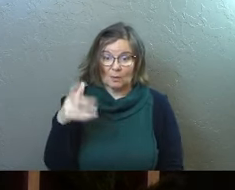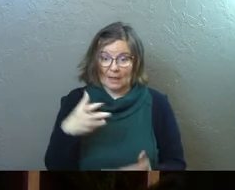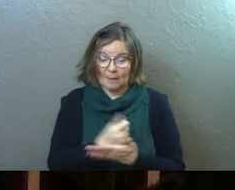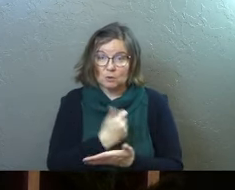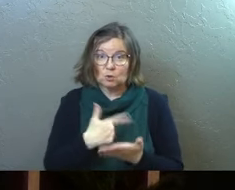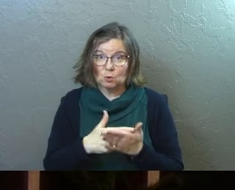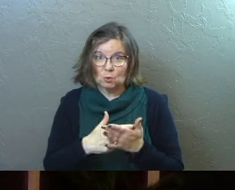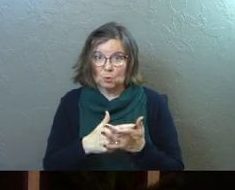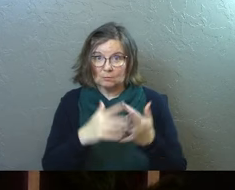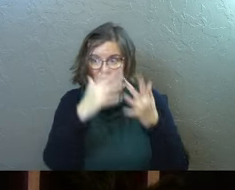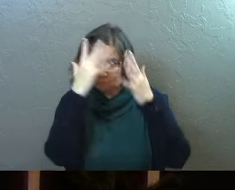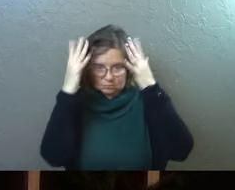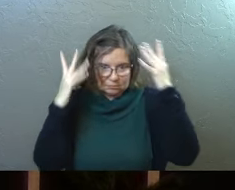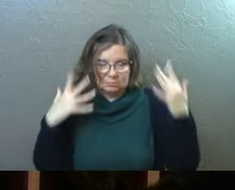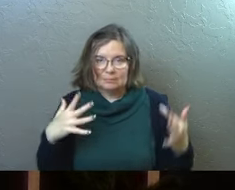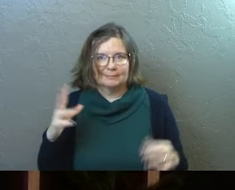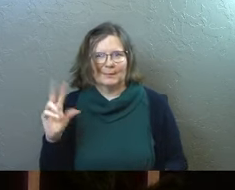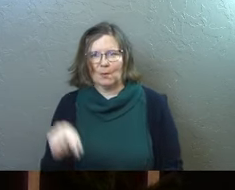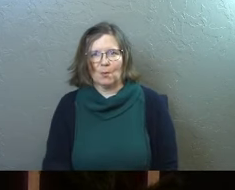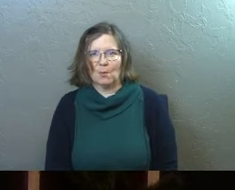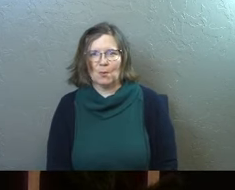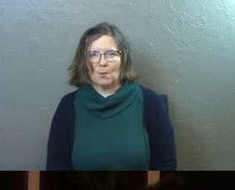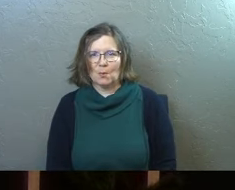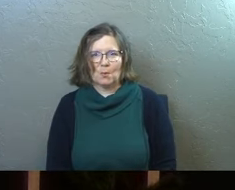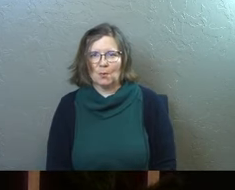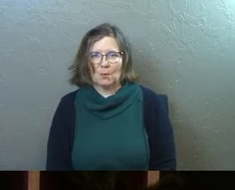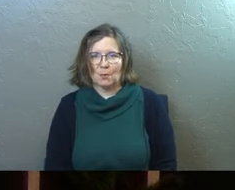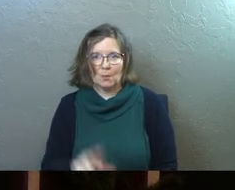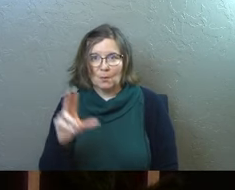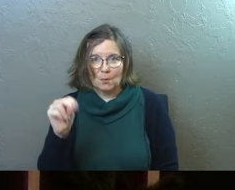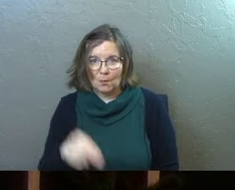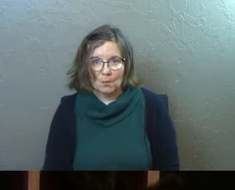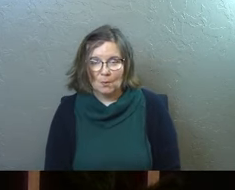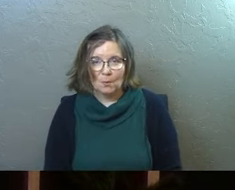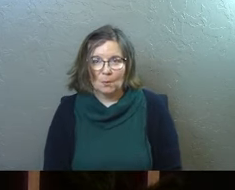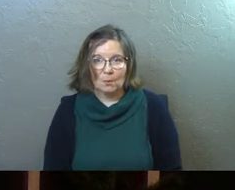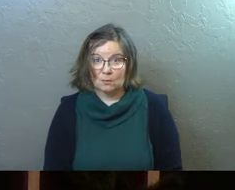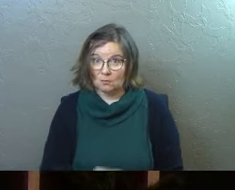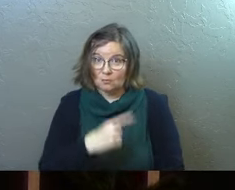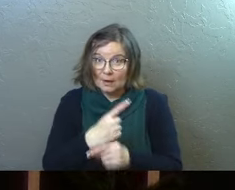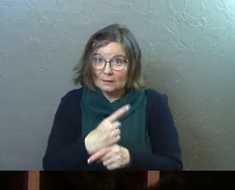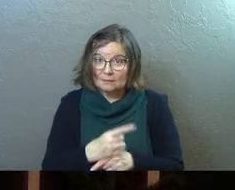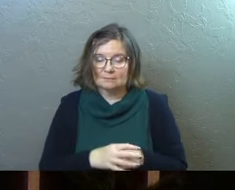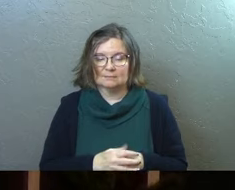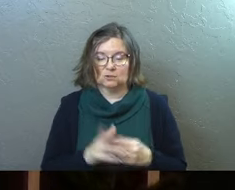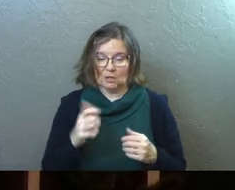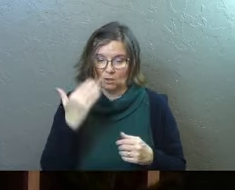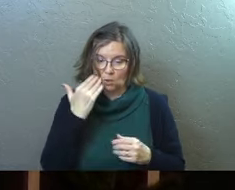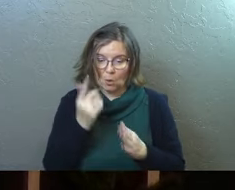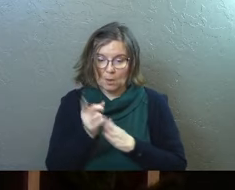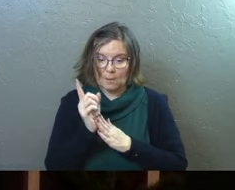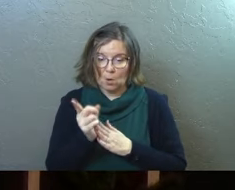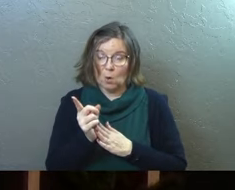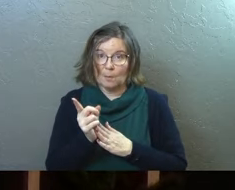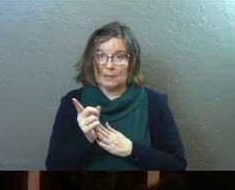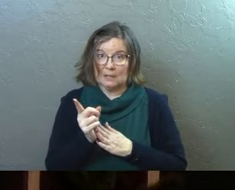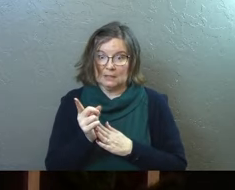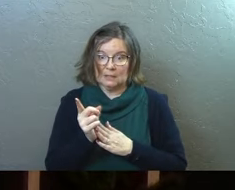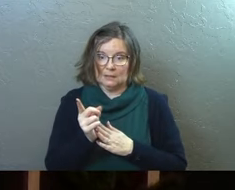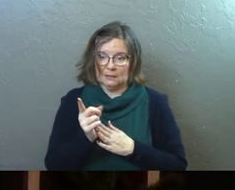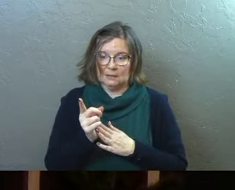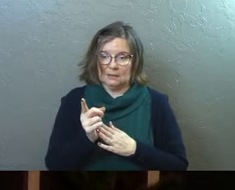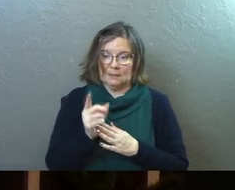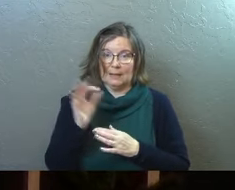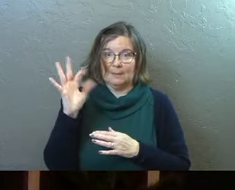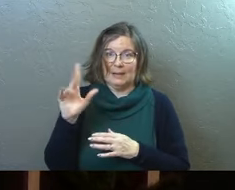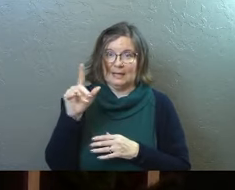there opportunity to put herself together? No, no. Right? She had to know the moment that she was in. And